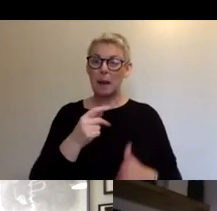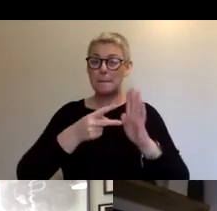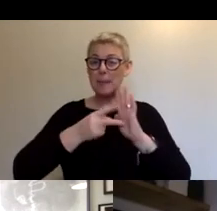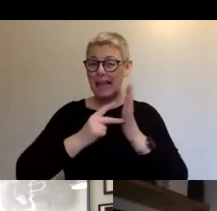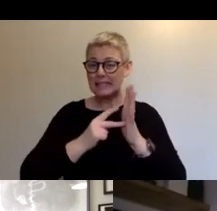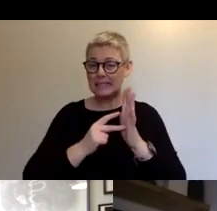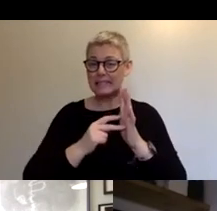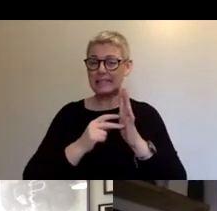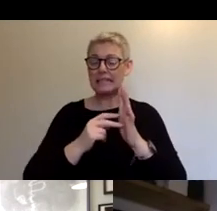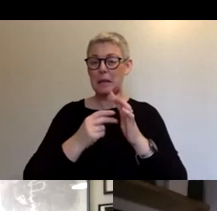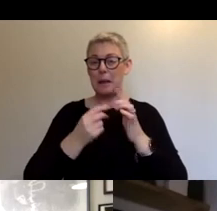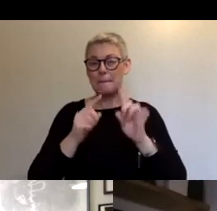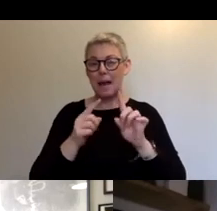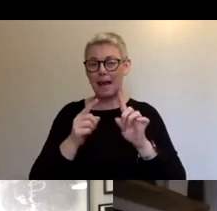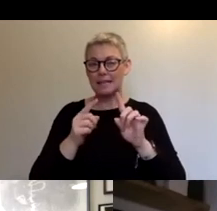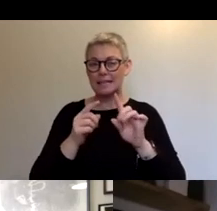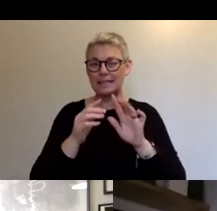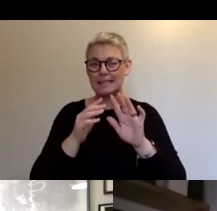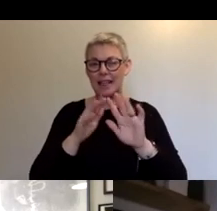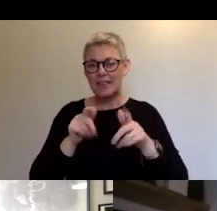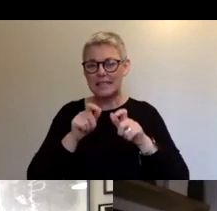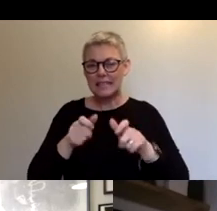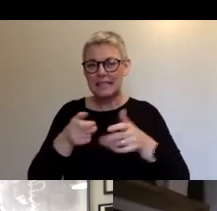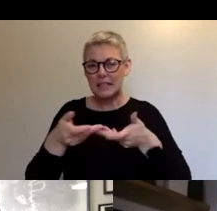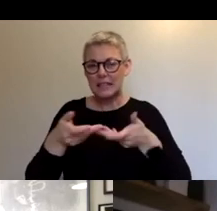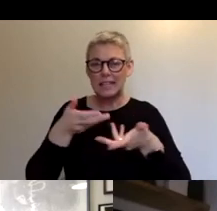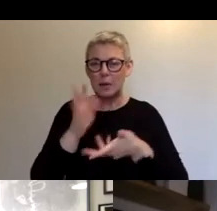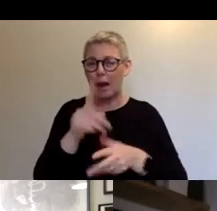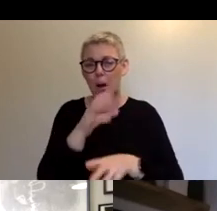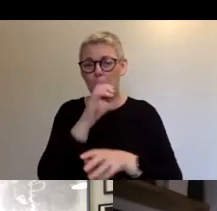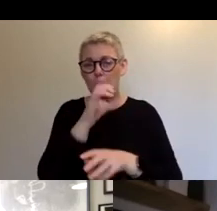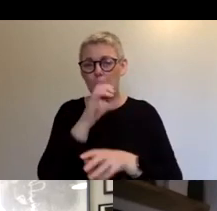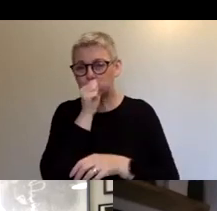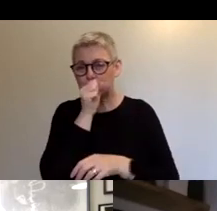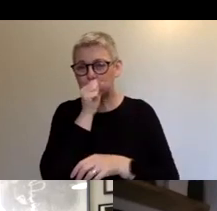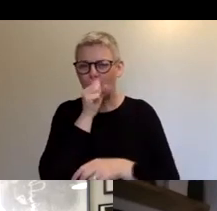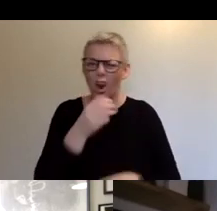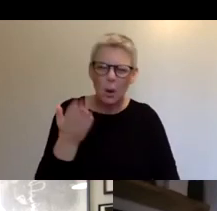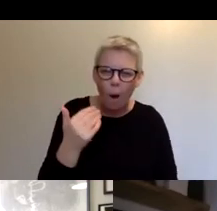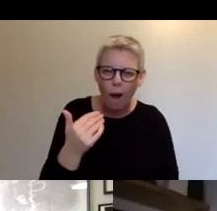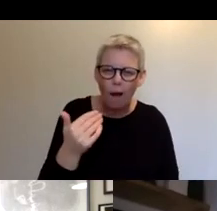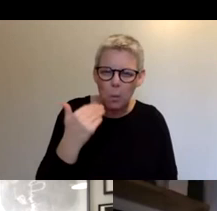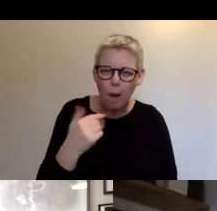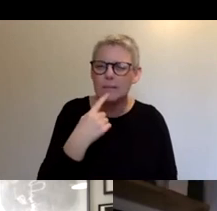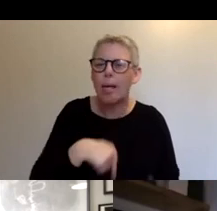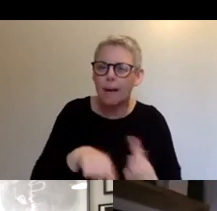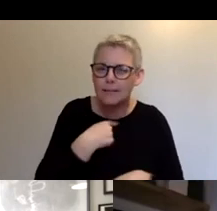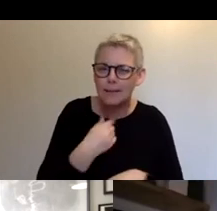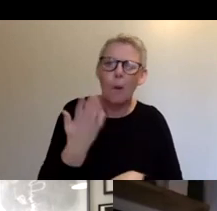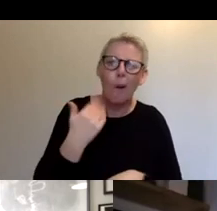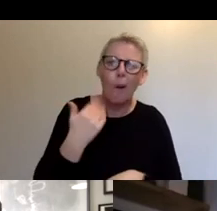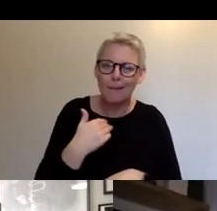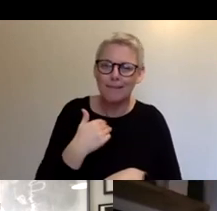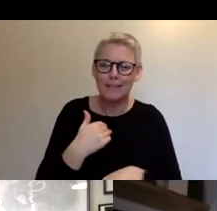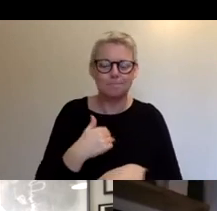Go on. There's no one here. No one's going to say a thing. I couldn't possibly. Um, I mean, unfortunately,